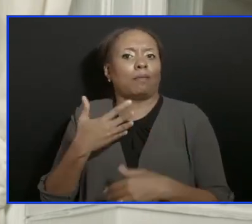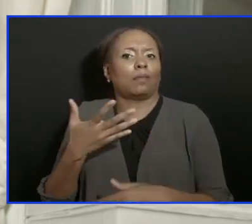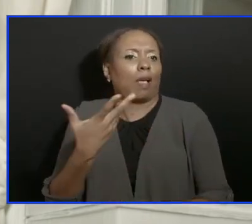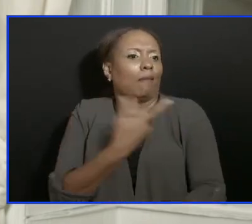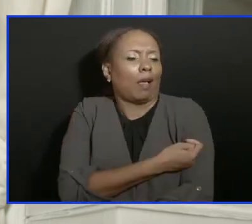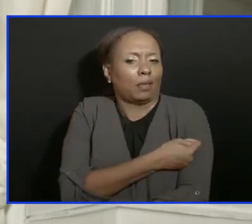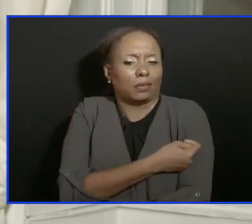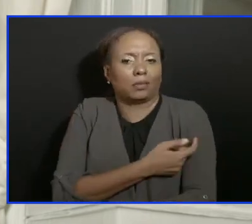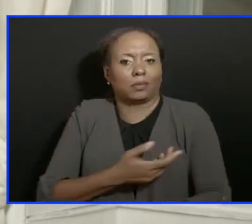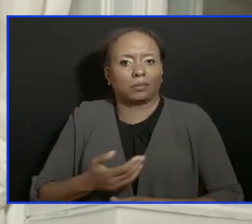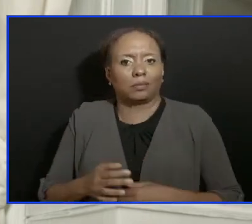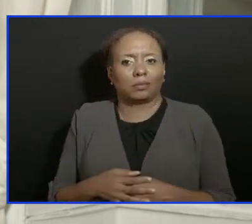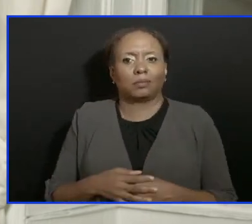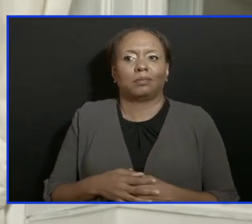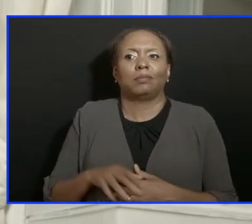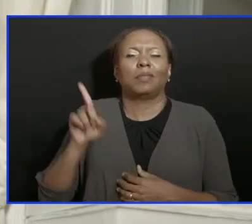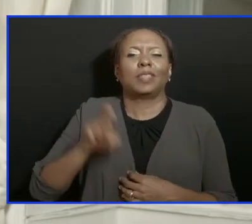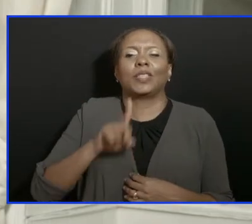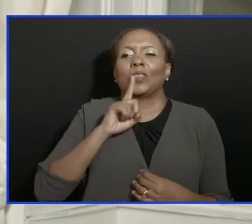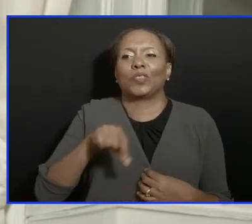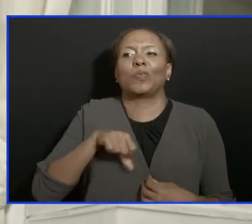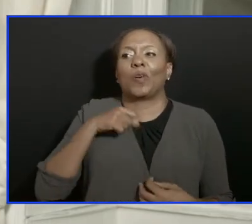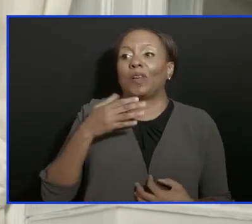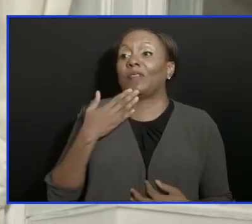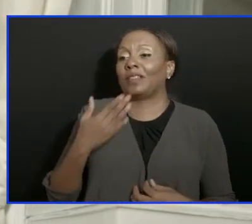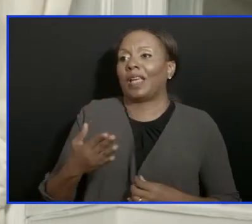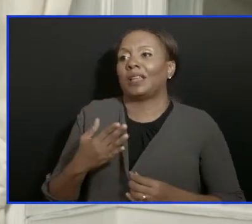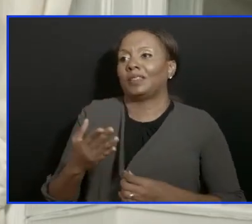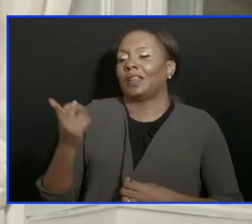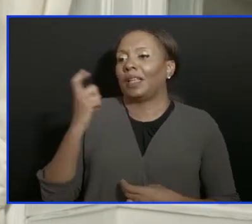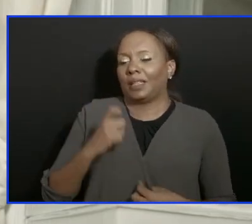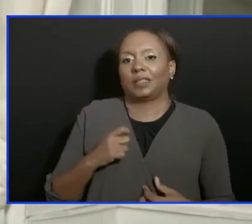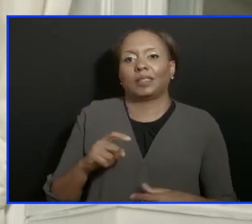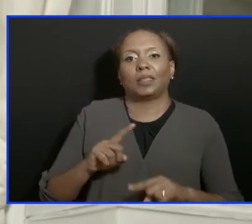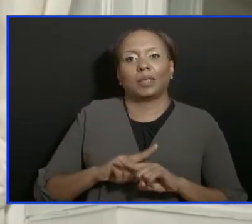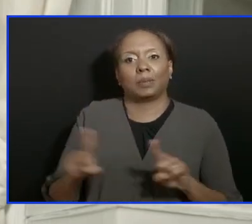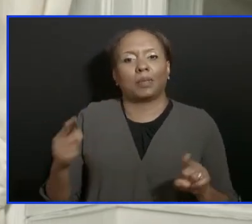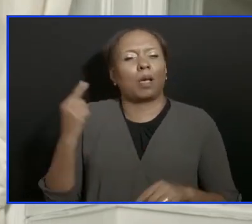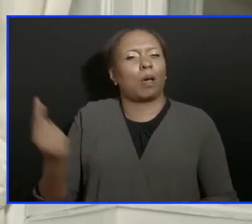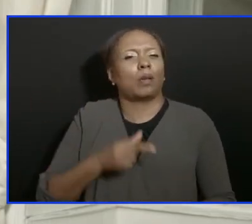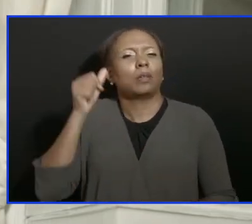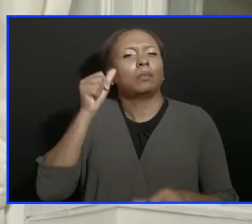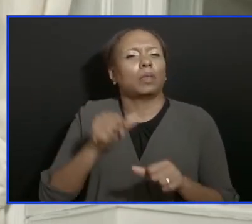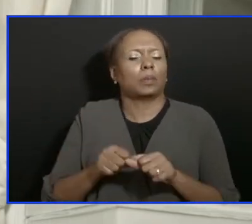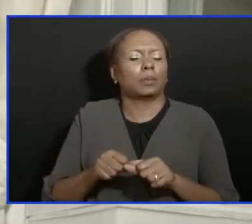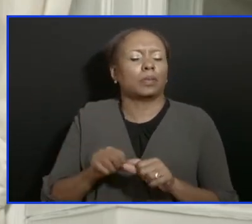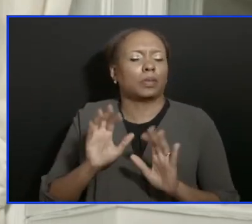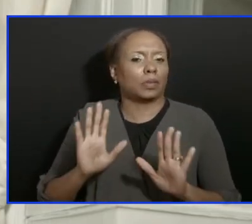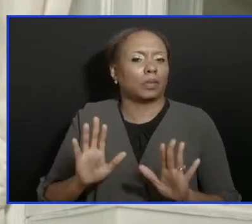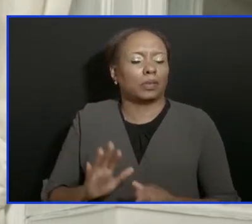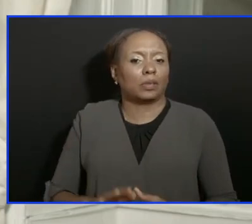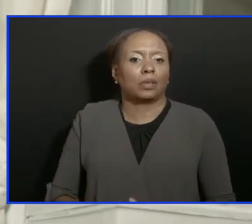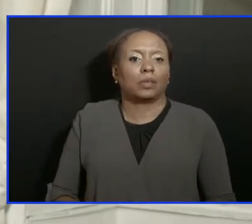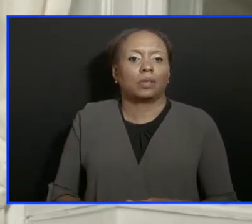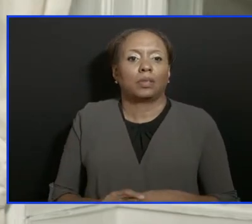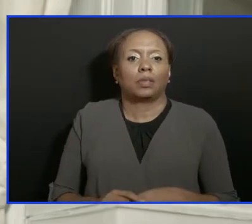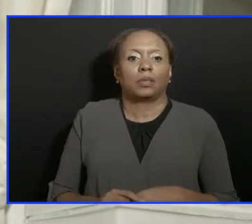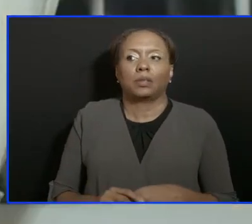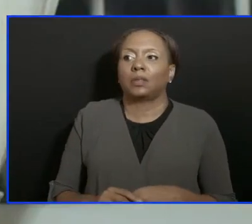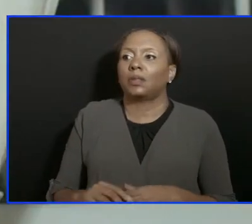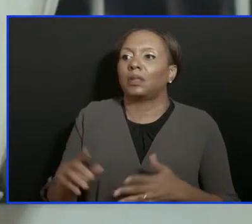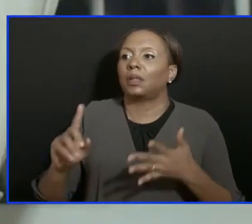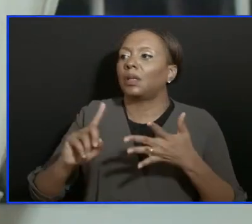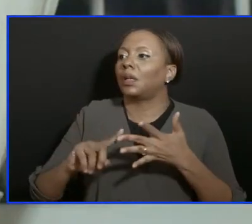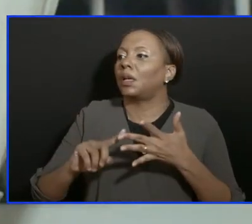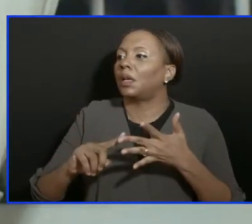the public. And these are things that we need to be proud of. So thanks for the question. But I want you to always bear that in mind. Thanks. Dr. Grandison wanted